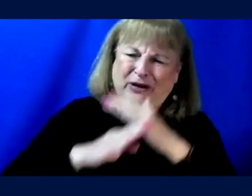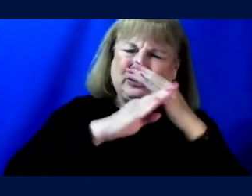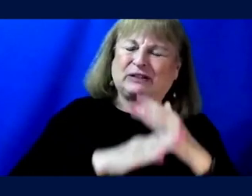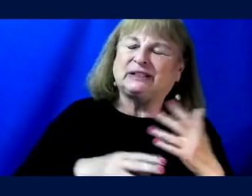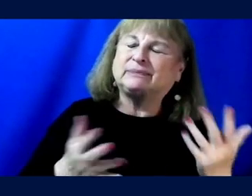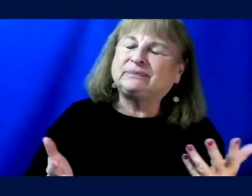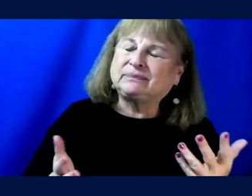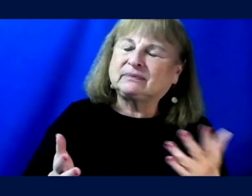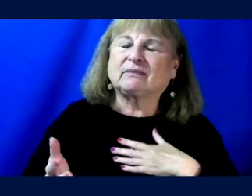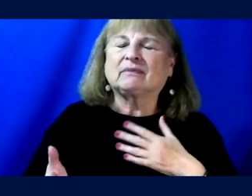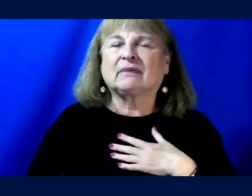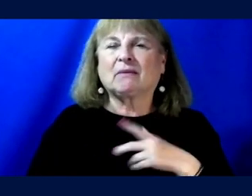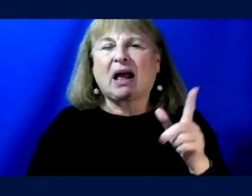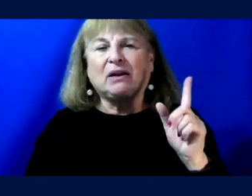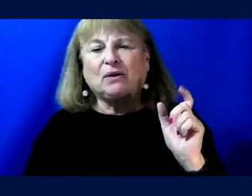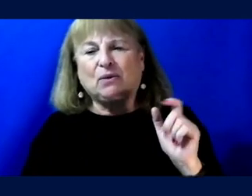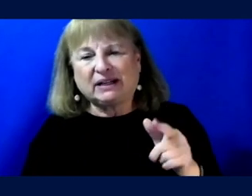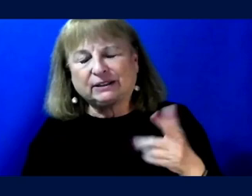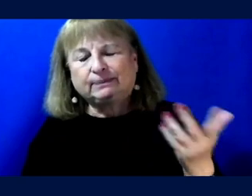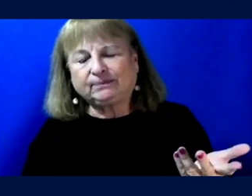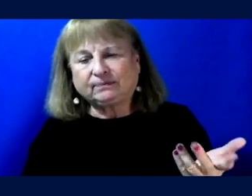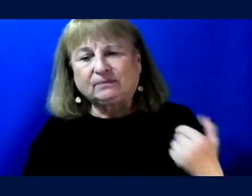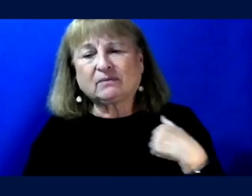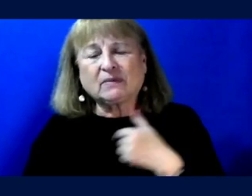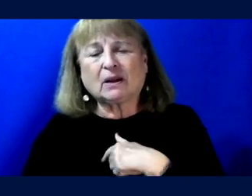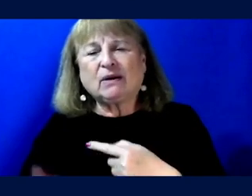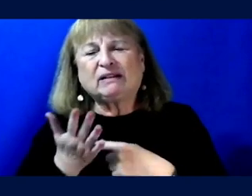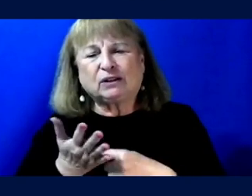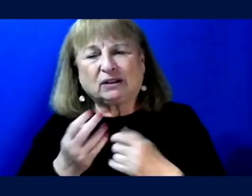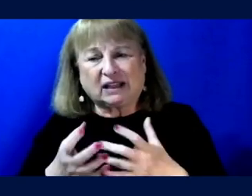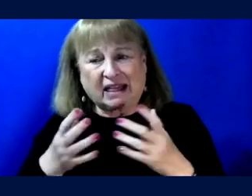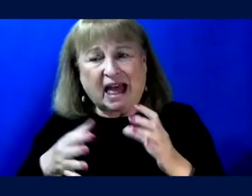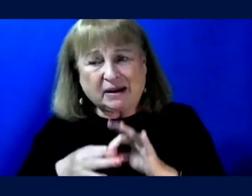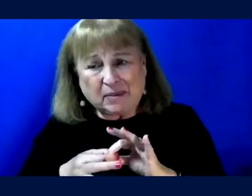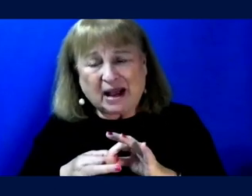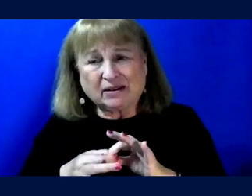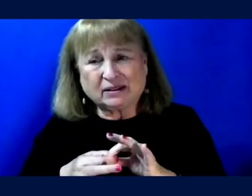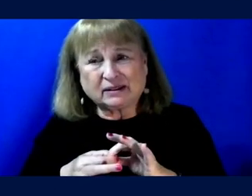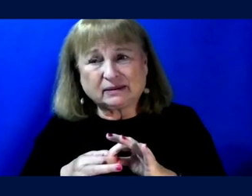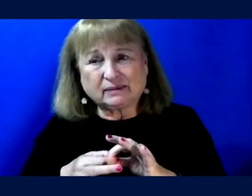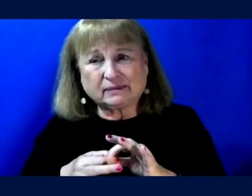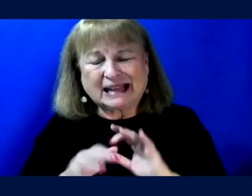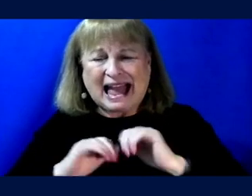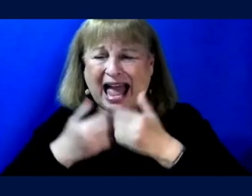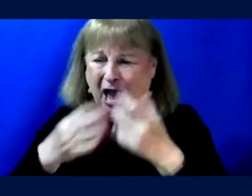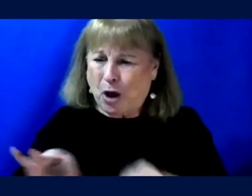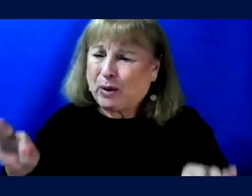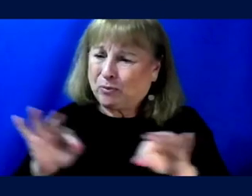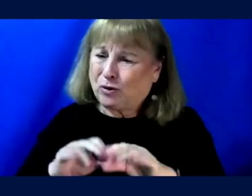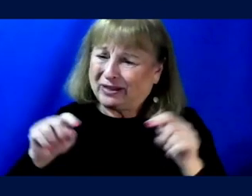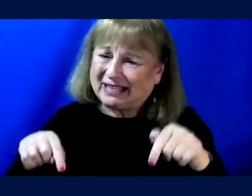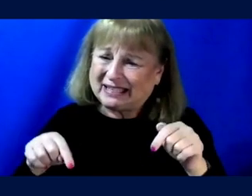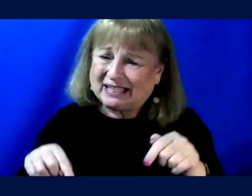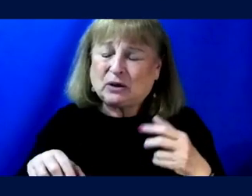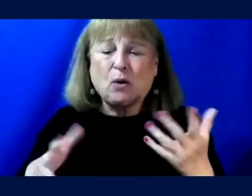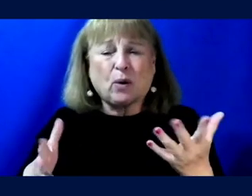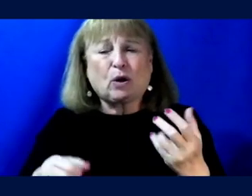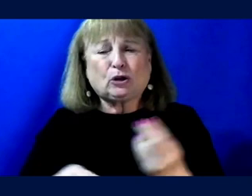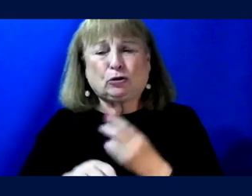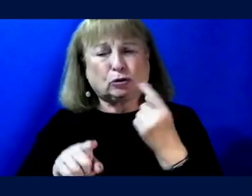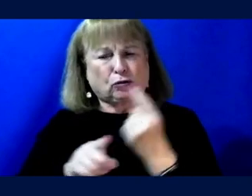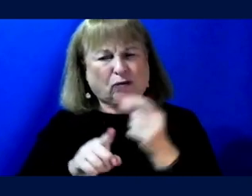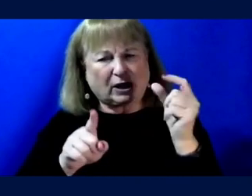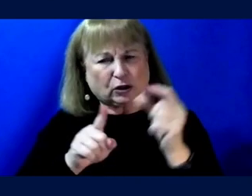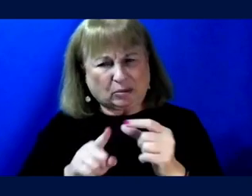And my question, you know, we've, we've talked a lot about how important this is, and once you use the right terminology,